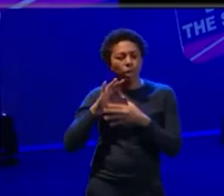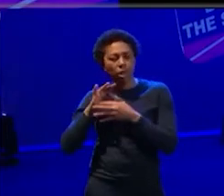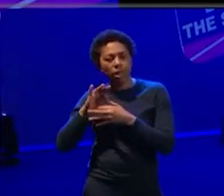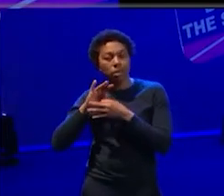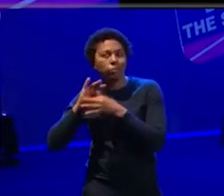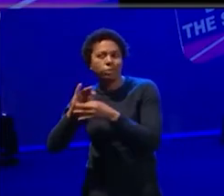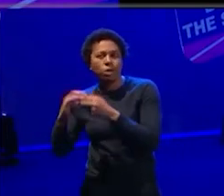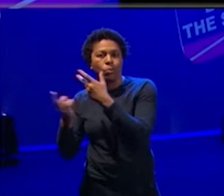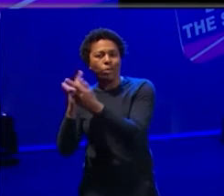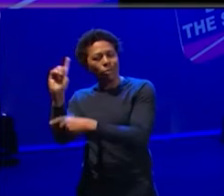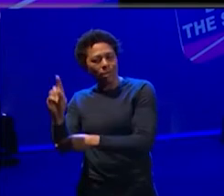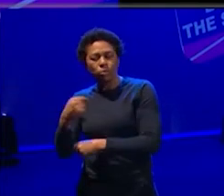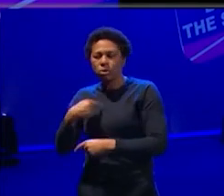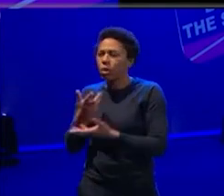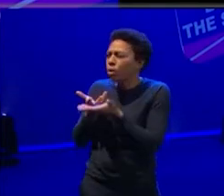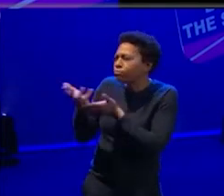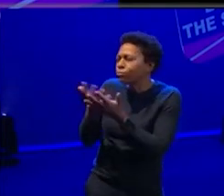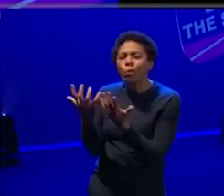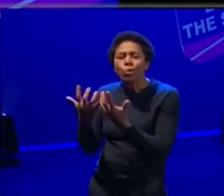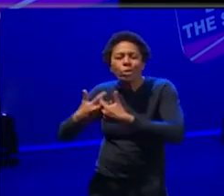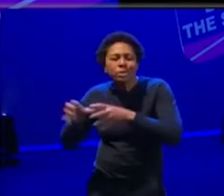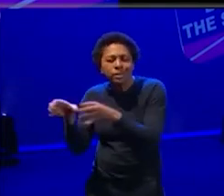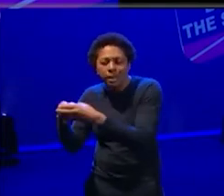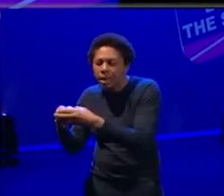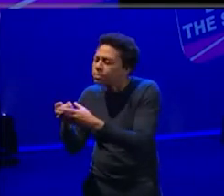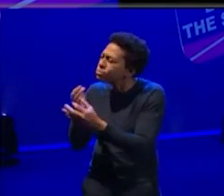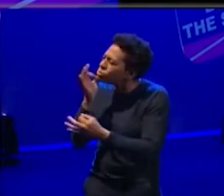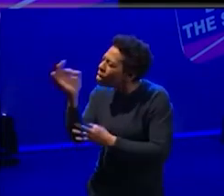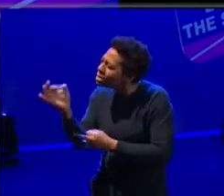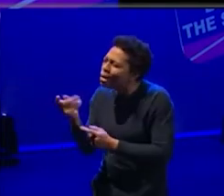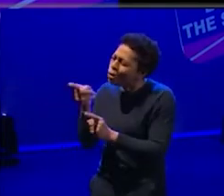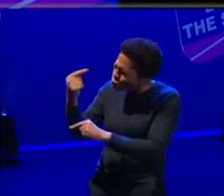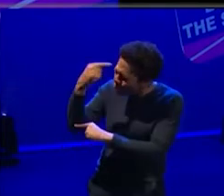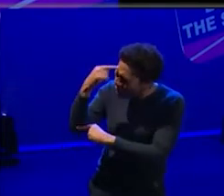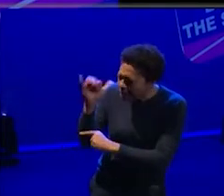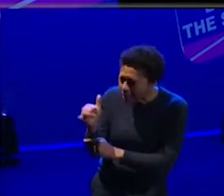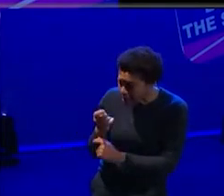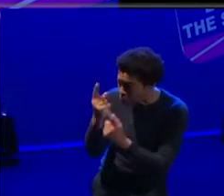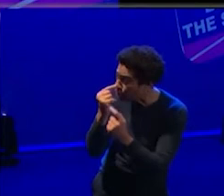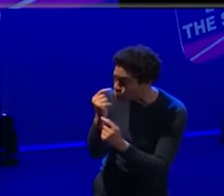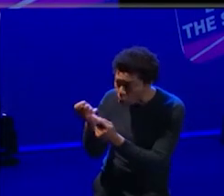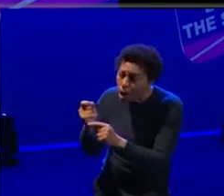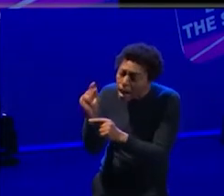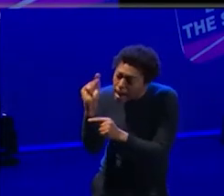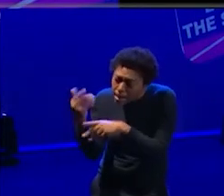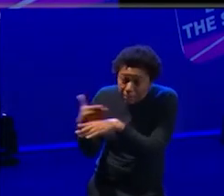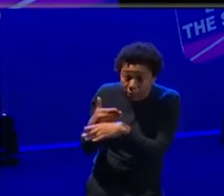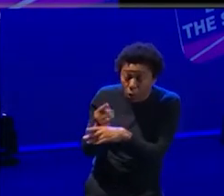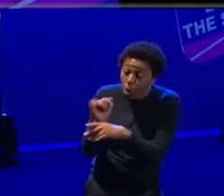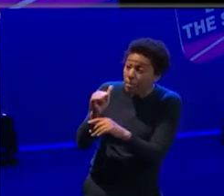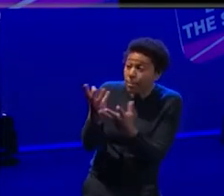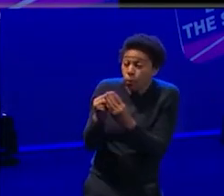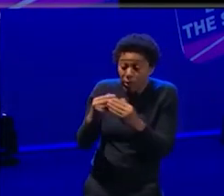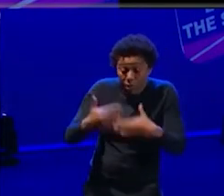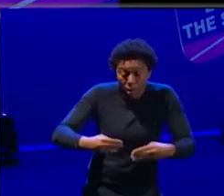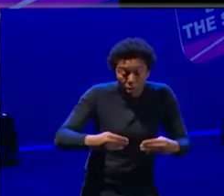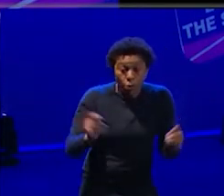chats with, uh, the tech team to kind of go, oh, do you think, you know, would it be possible just before, even if we do it as a curtain